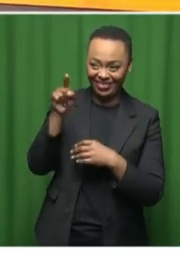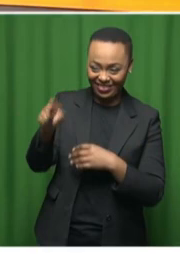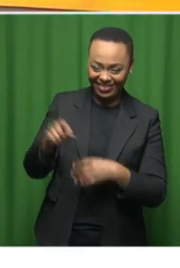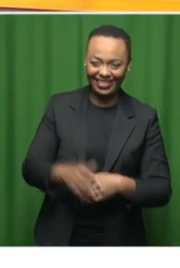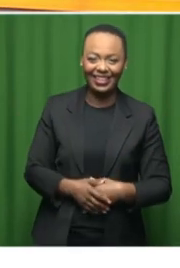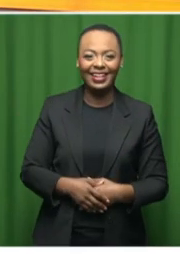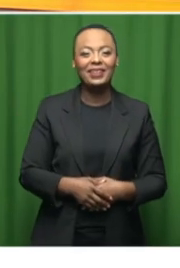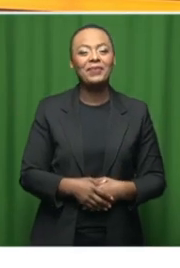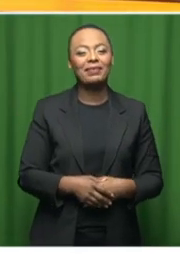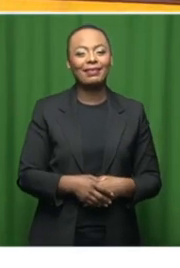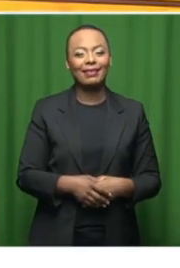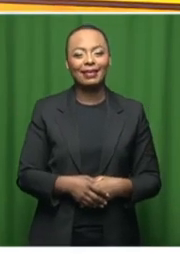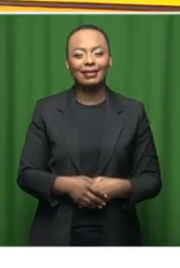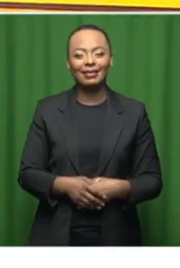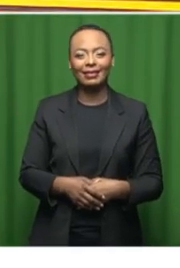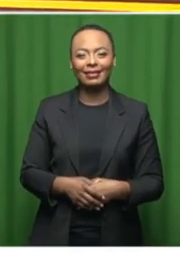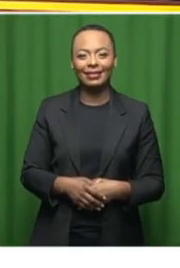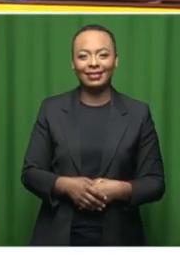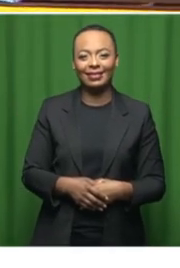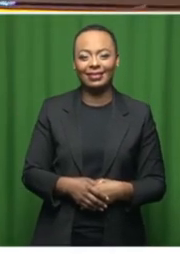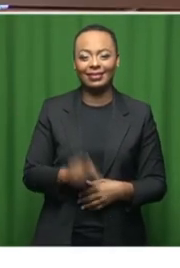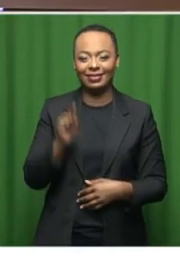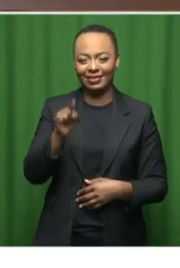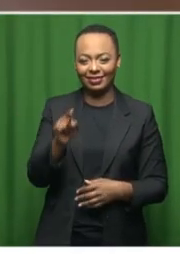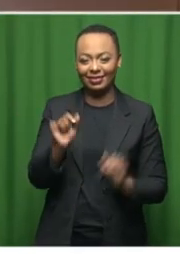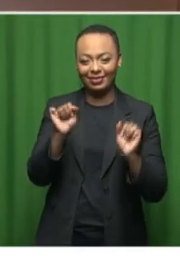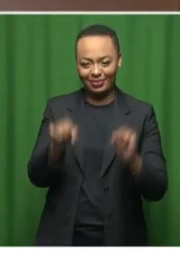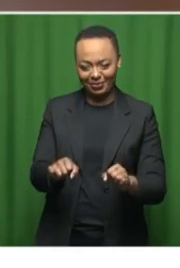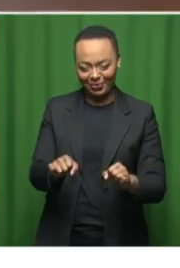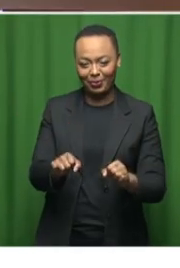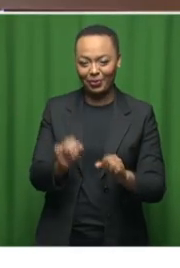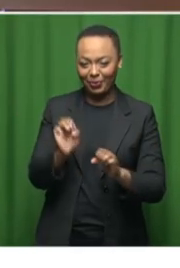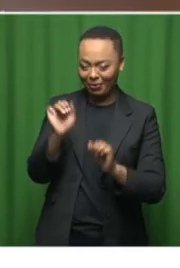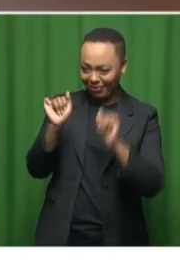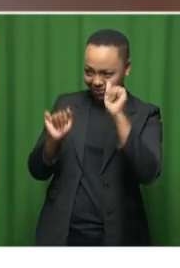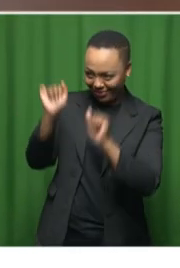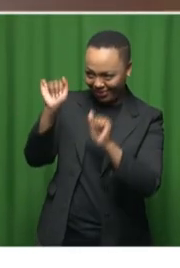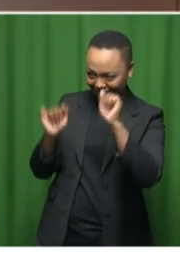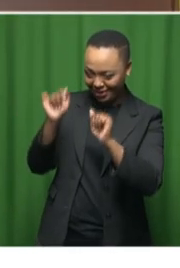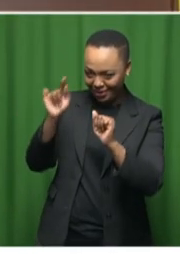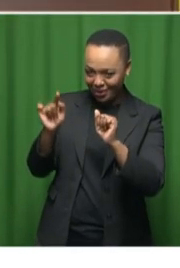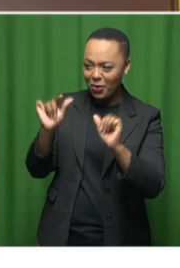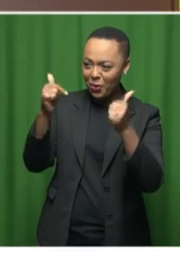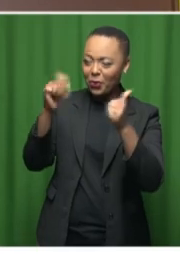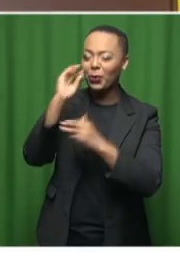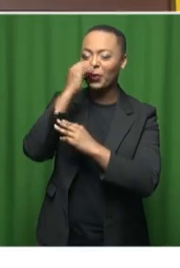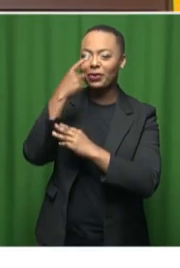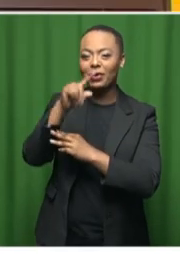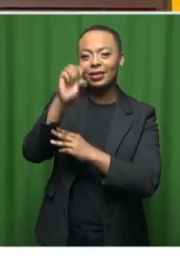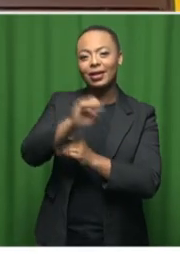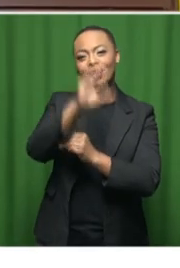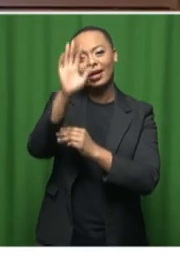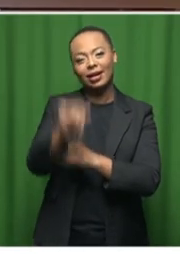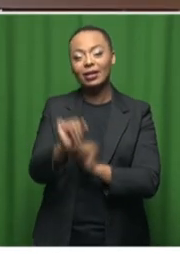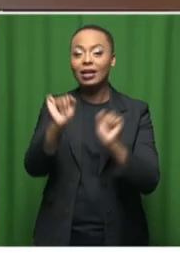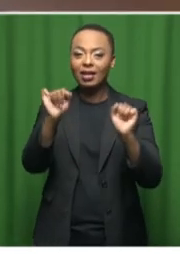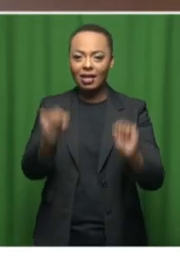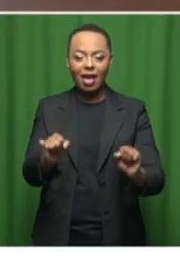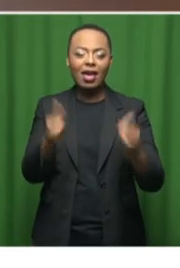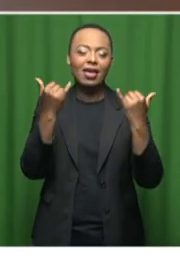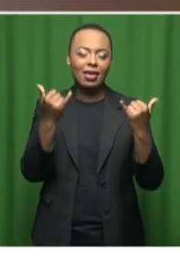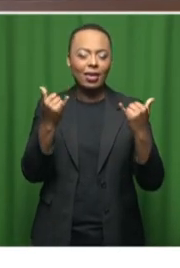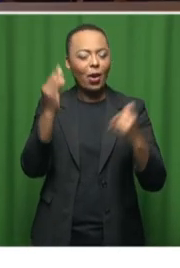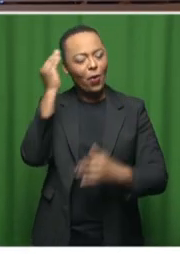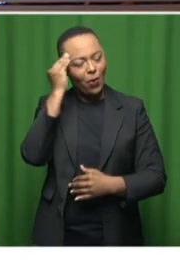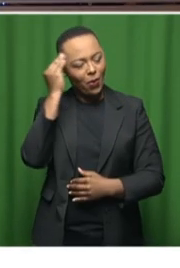about this award and rather the assessment. And it's good news for South Africa. And we've always known that,